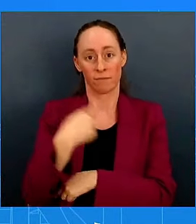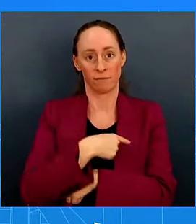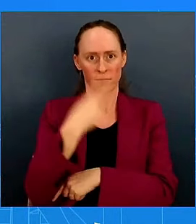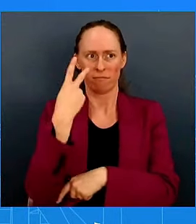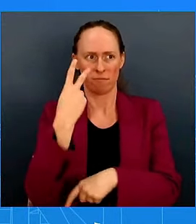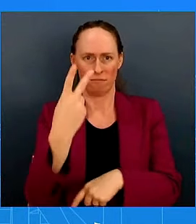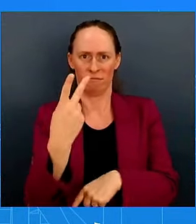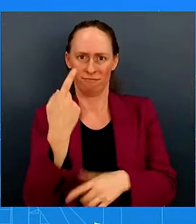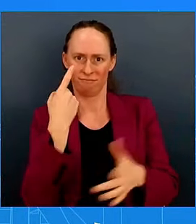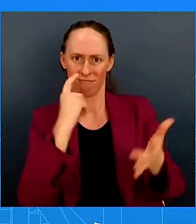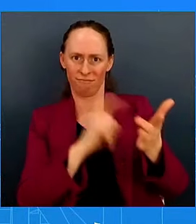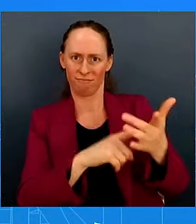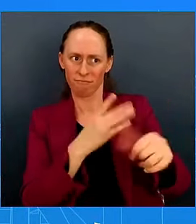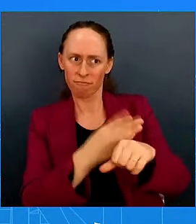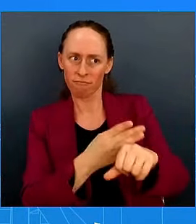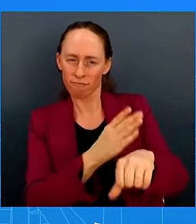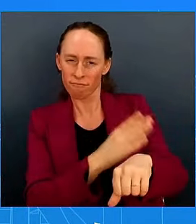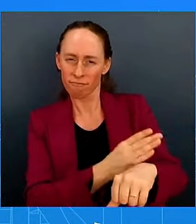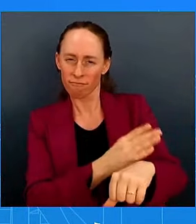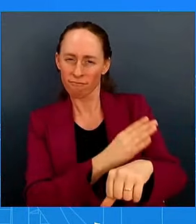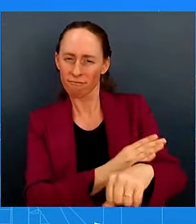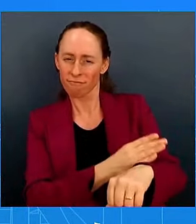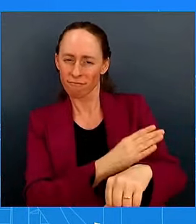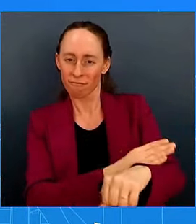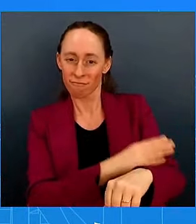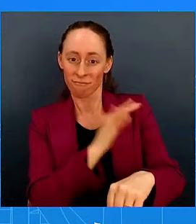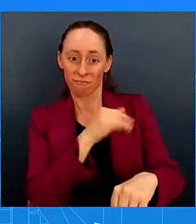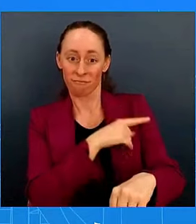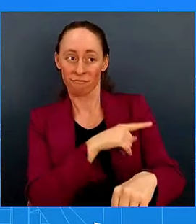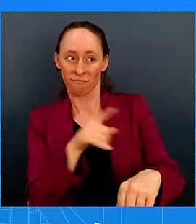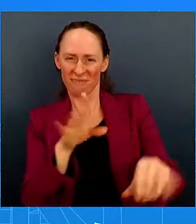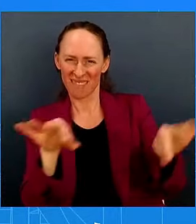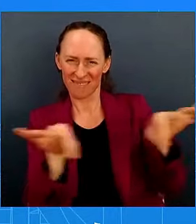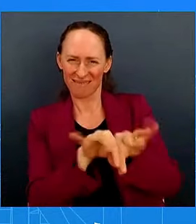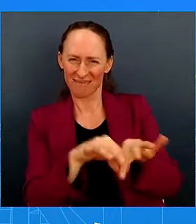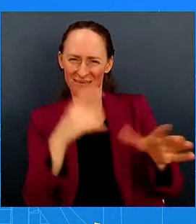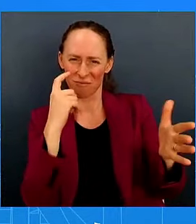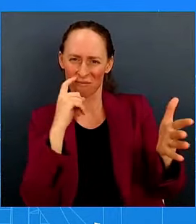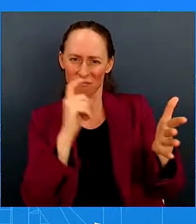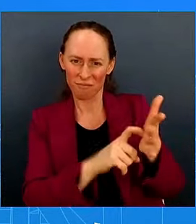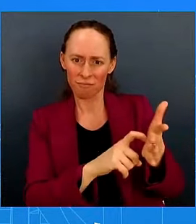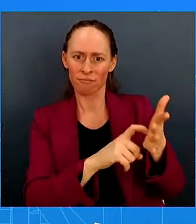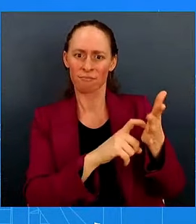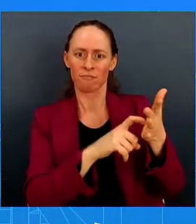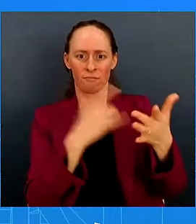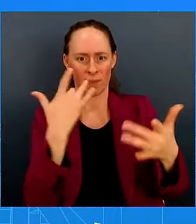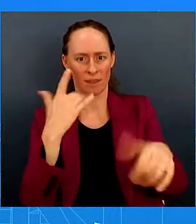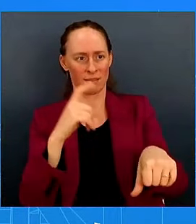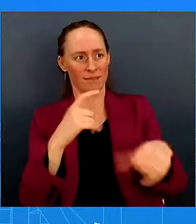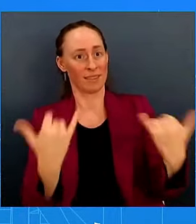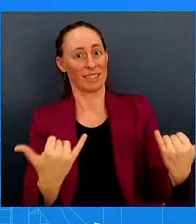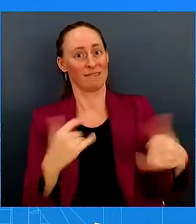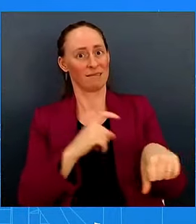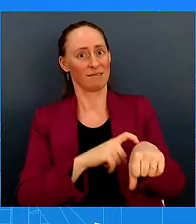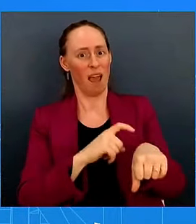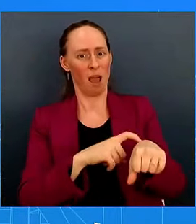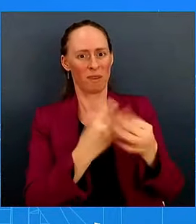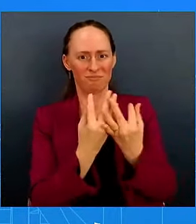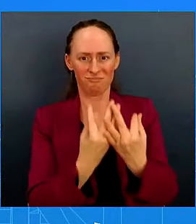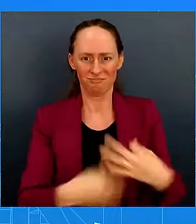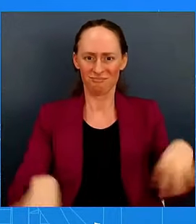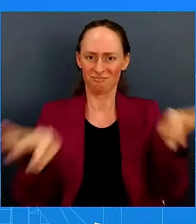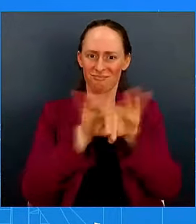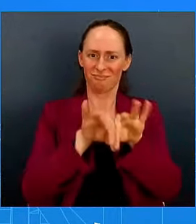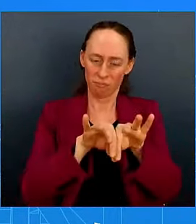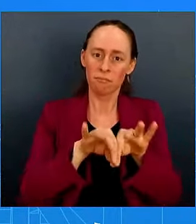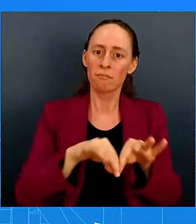time is critical. And we have said this was coming. I stated earlier that there was a time where folks were saying that we